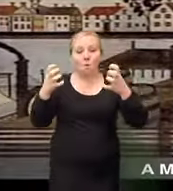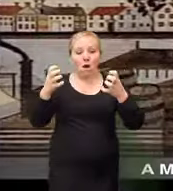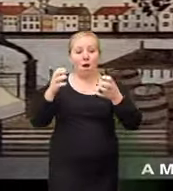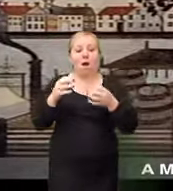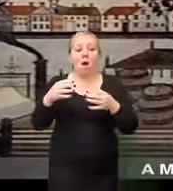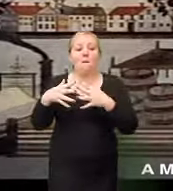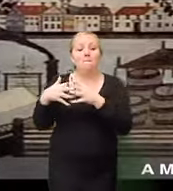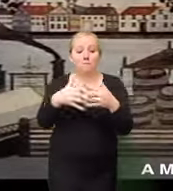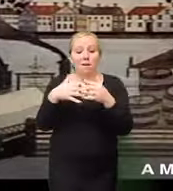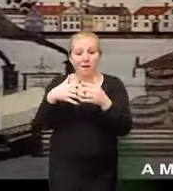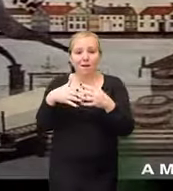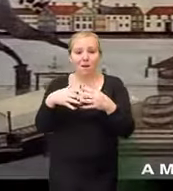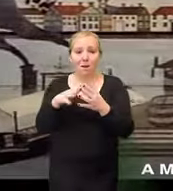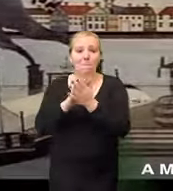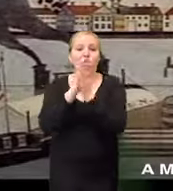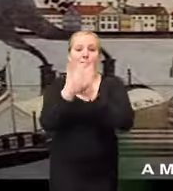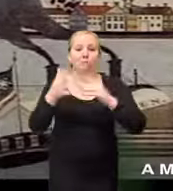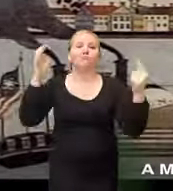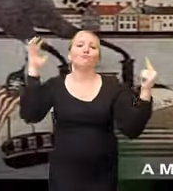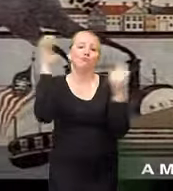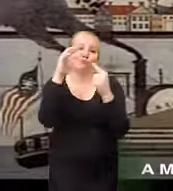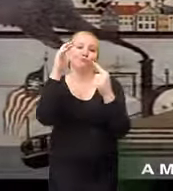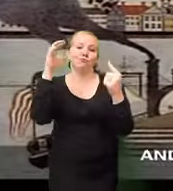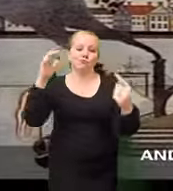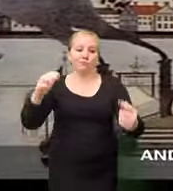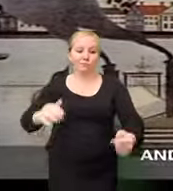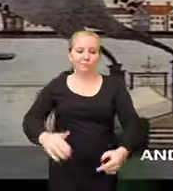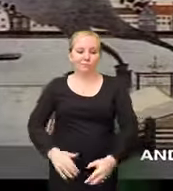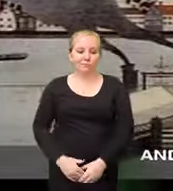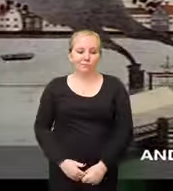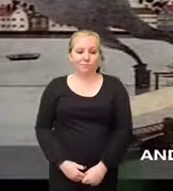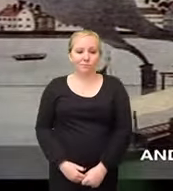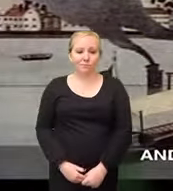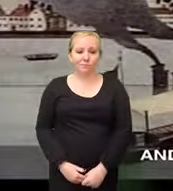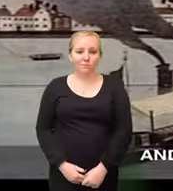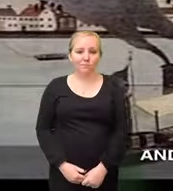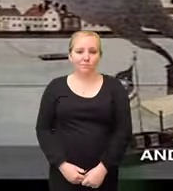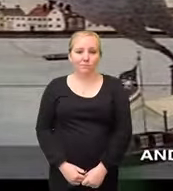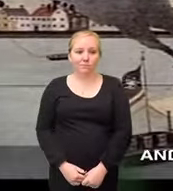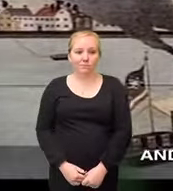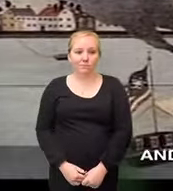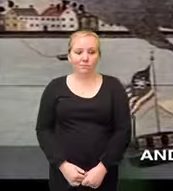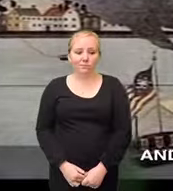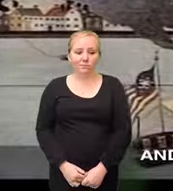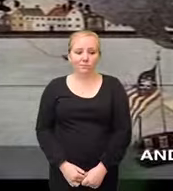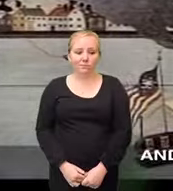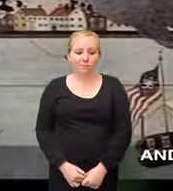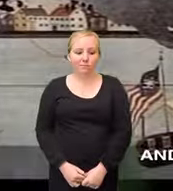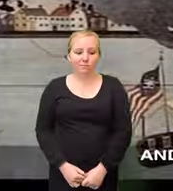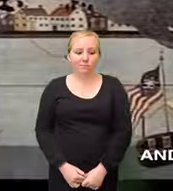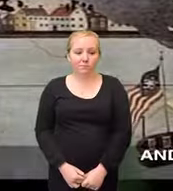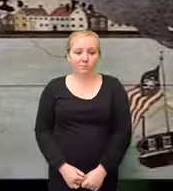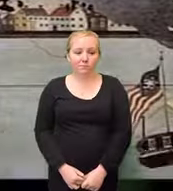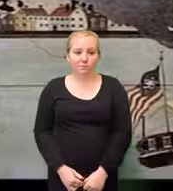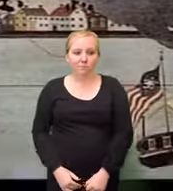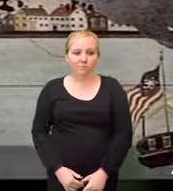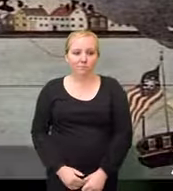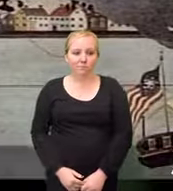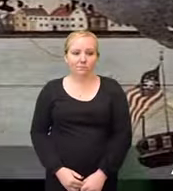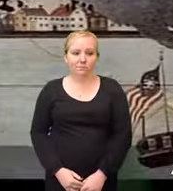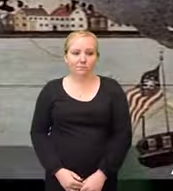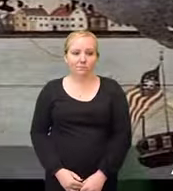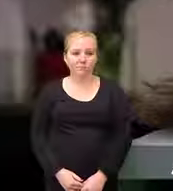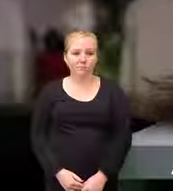and then into manufacturing society and he was single-minded in his